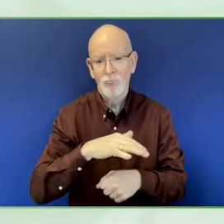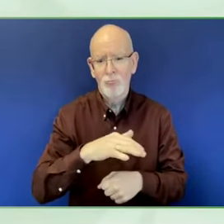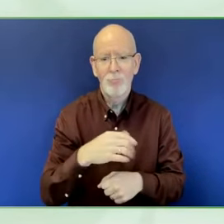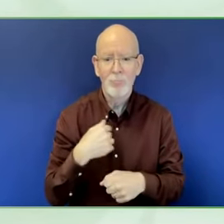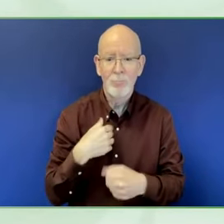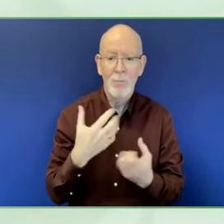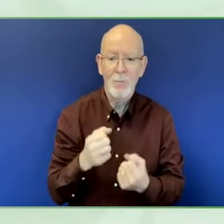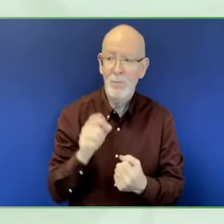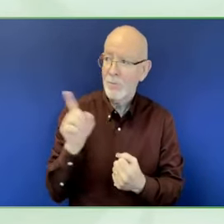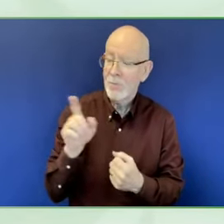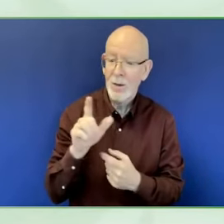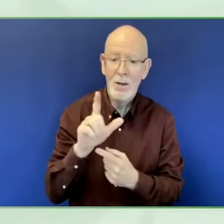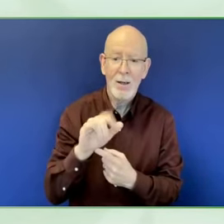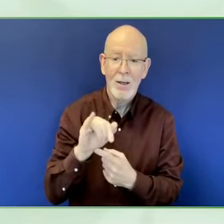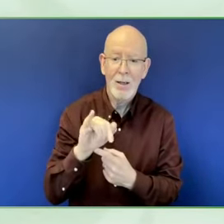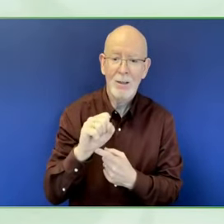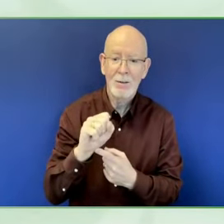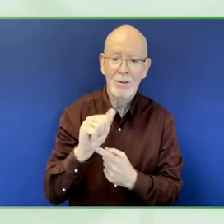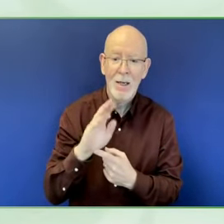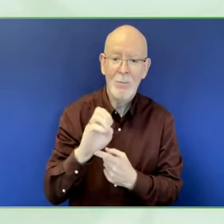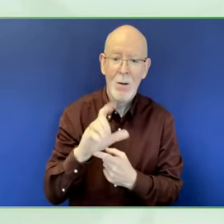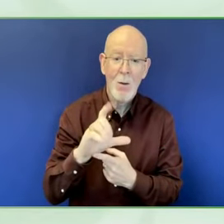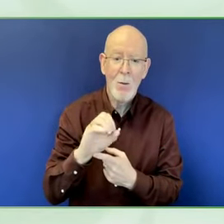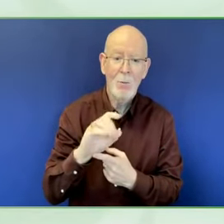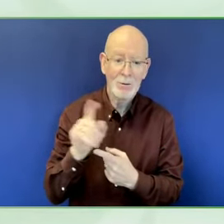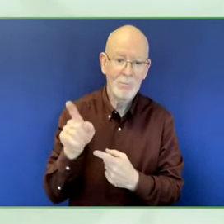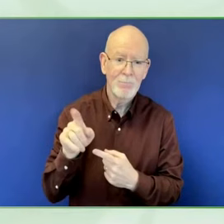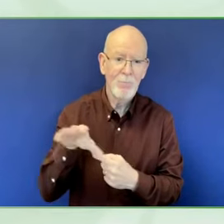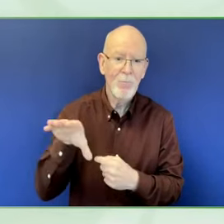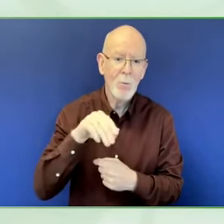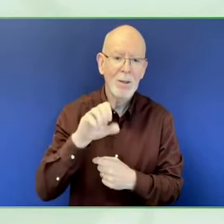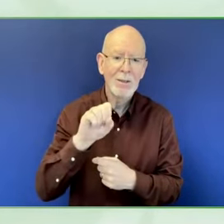who is online I hope he is connected